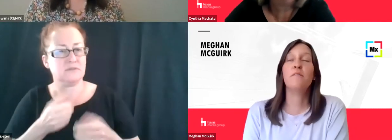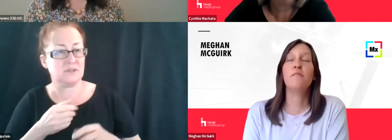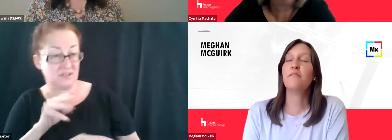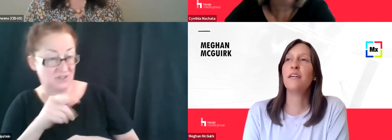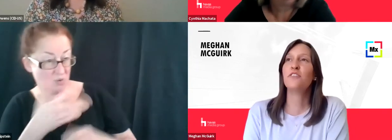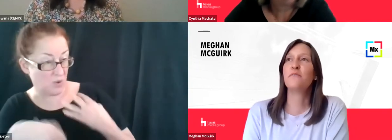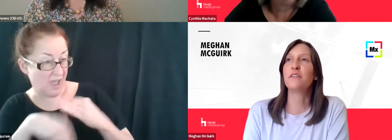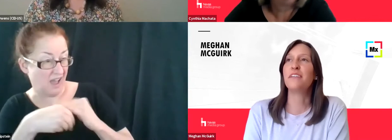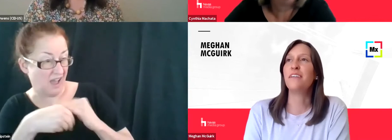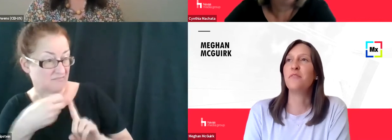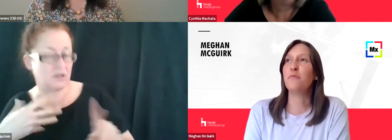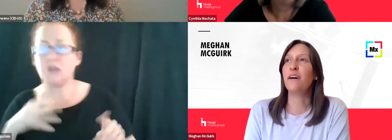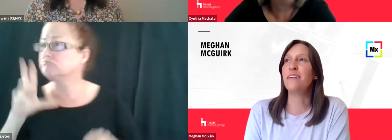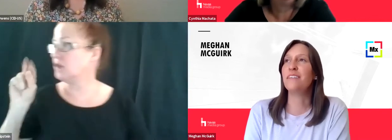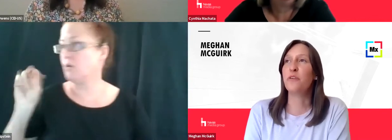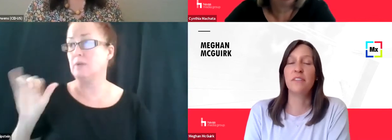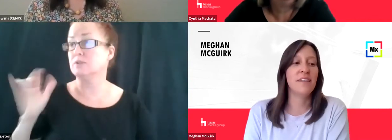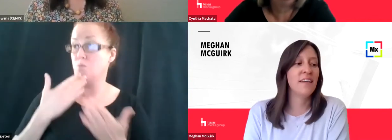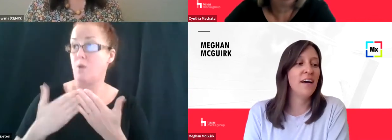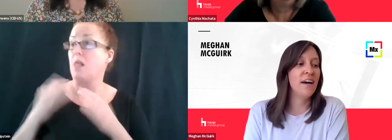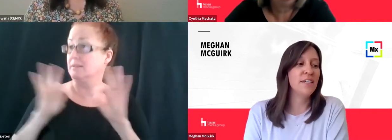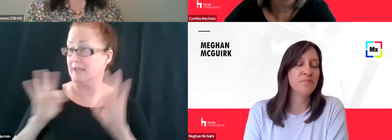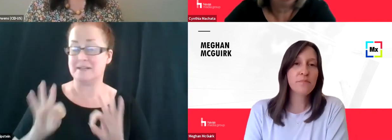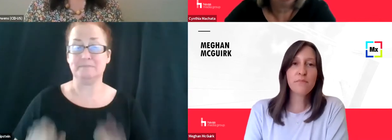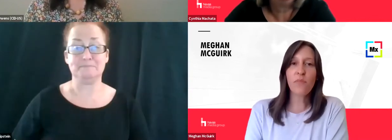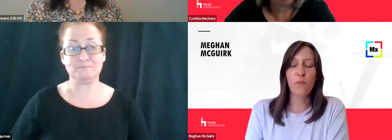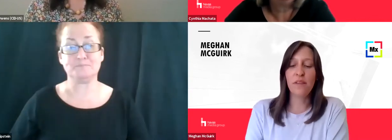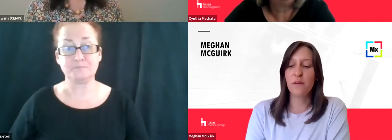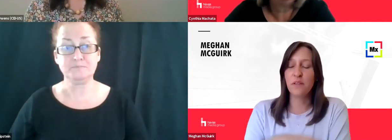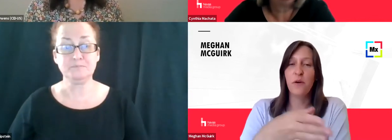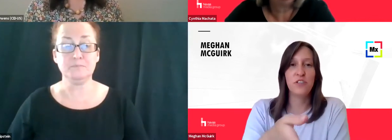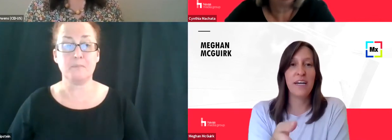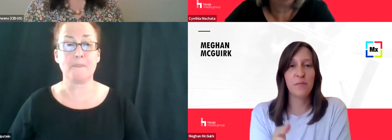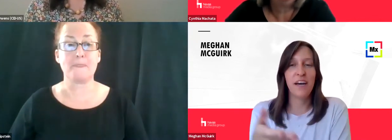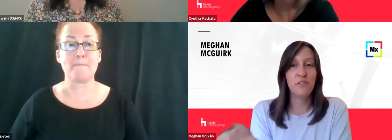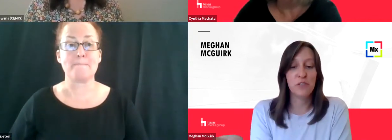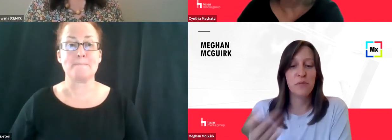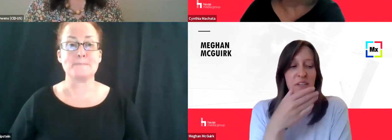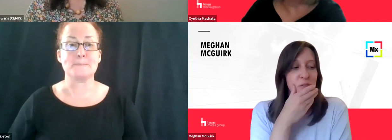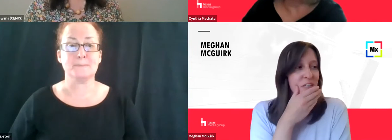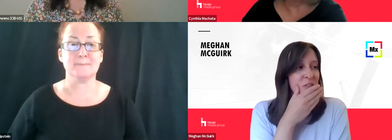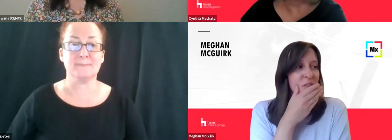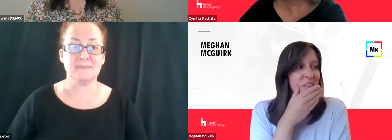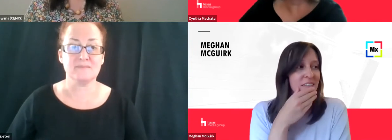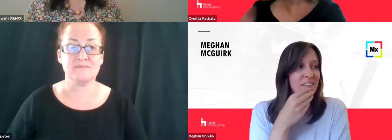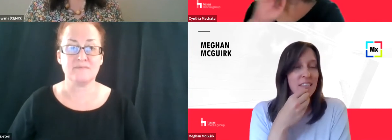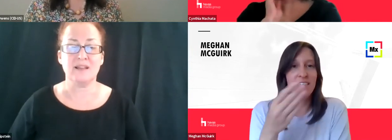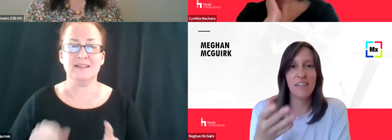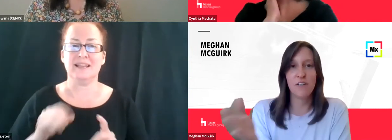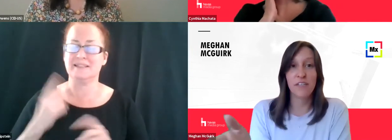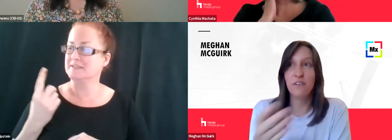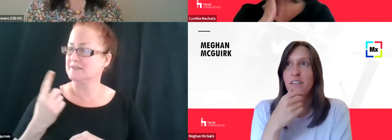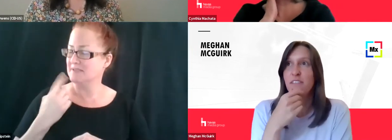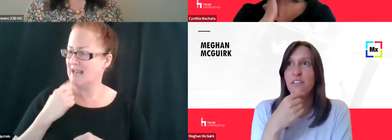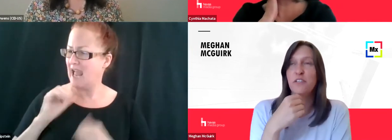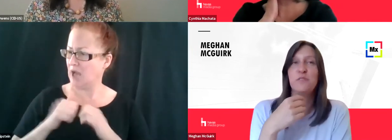No, that was, that was actually really well put Cynthia. Um, when the, when the question asked about how would you explain it to a 10 year old, and as I